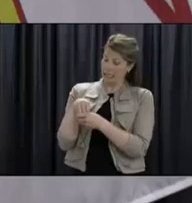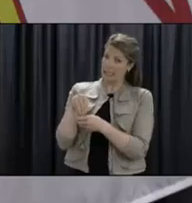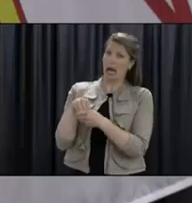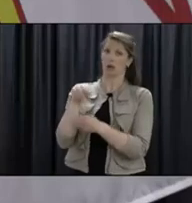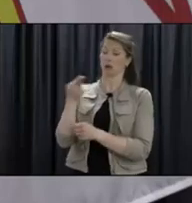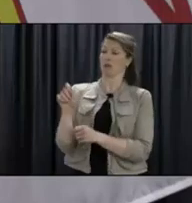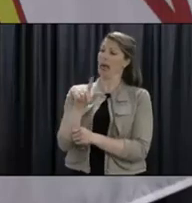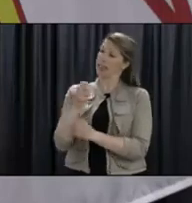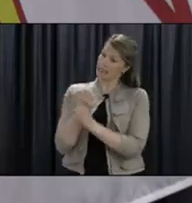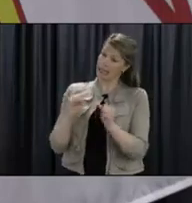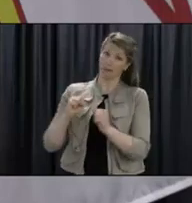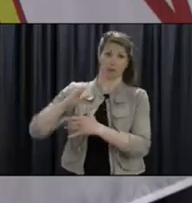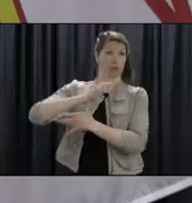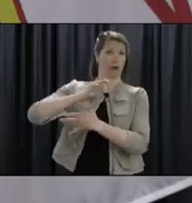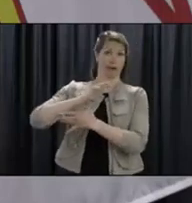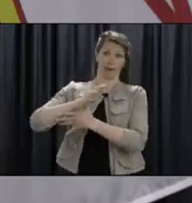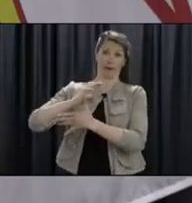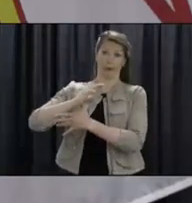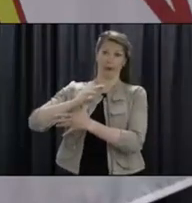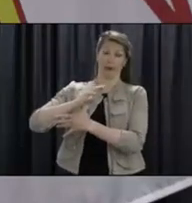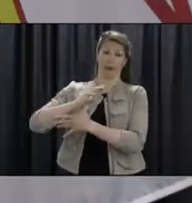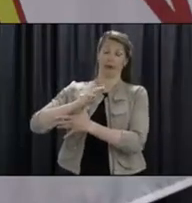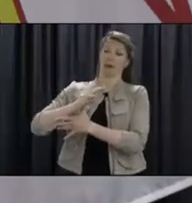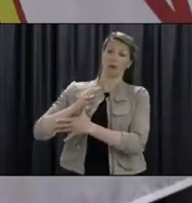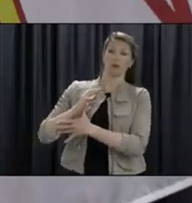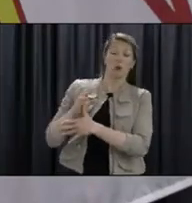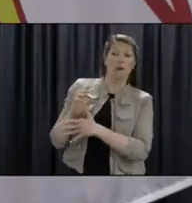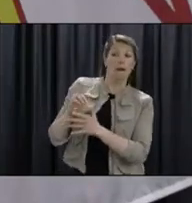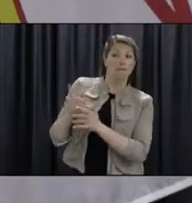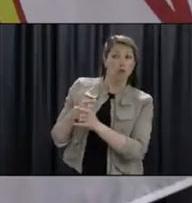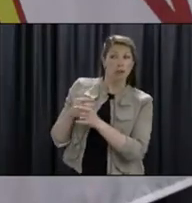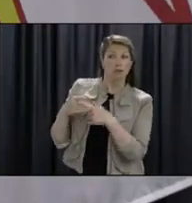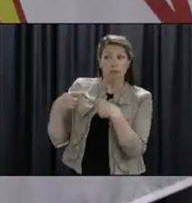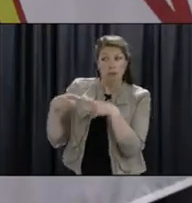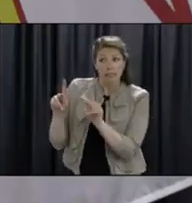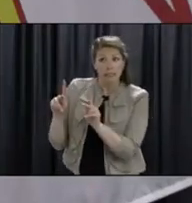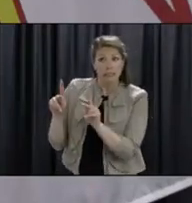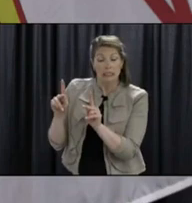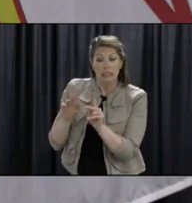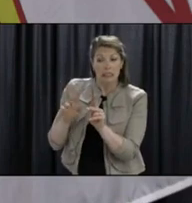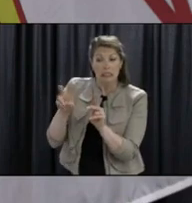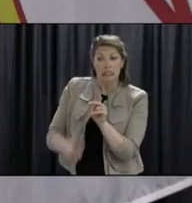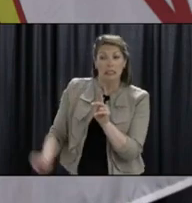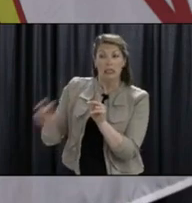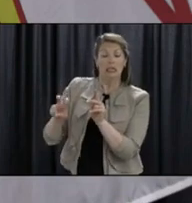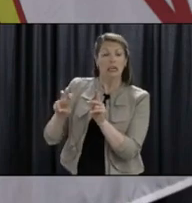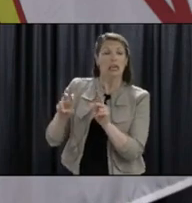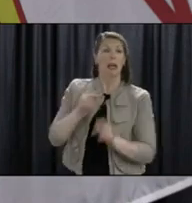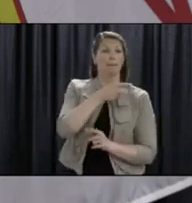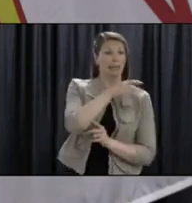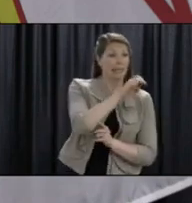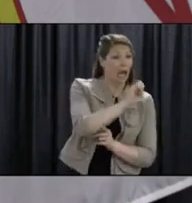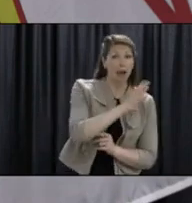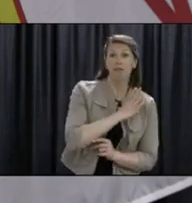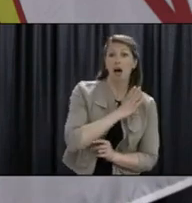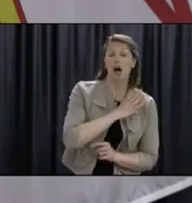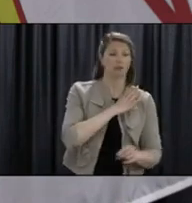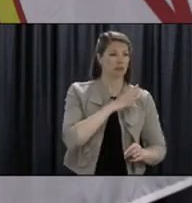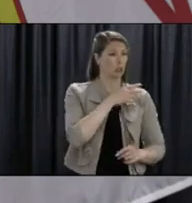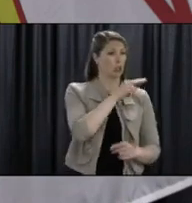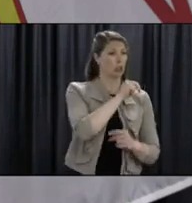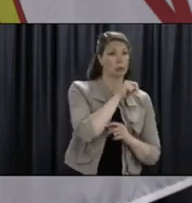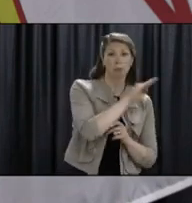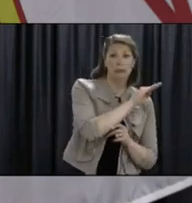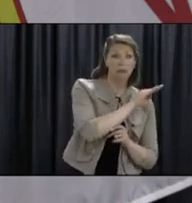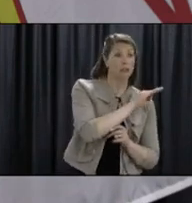that you can move around your own province. And that is true for PEI. That is true for New Brunswick. It's true for Nova Scotia. So